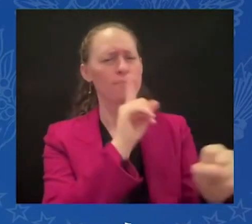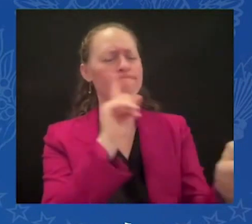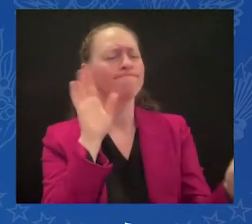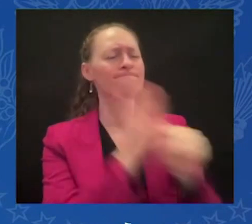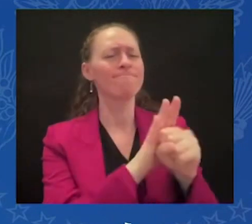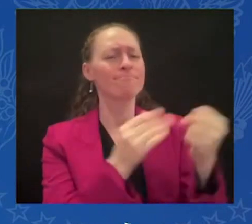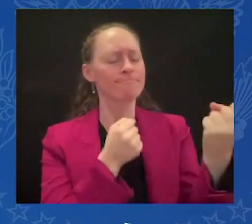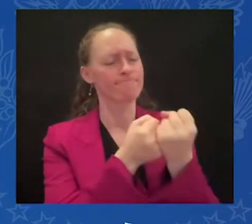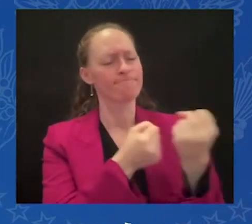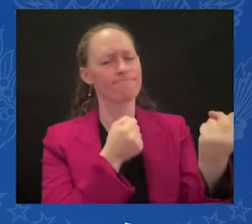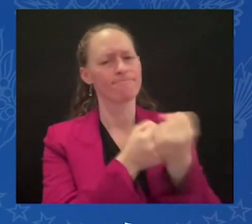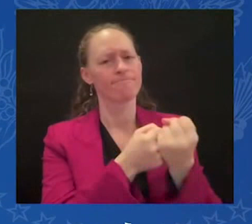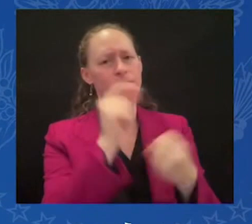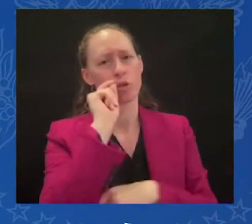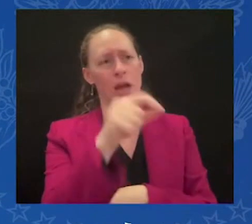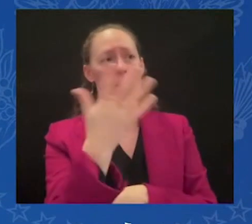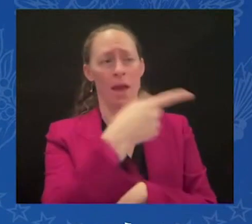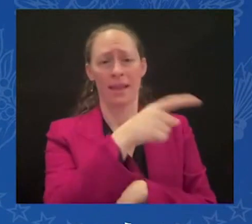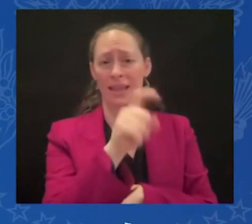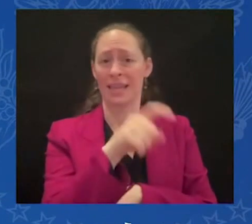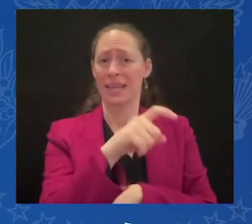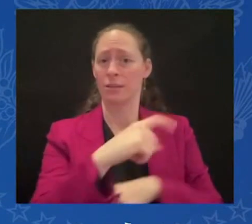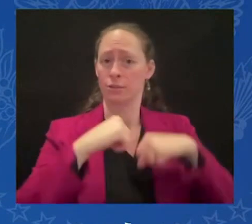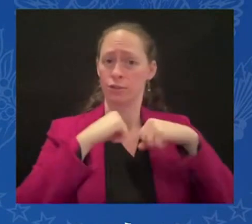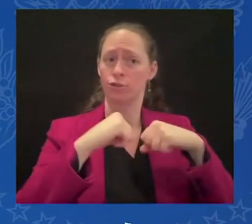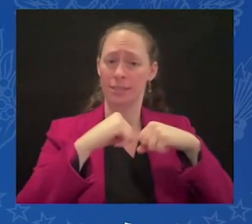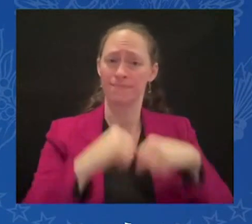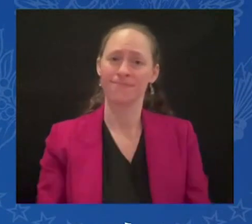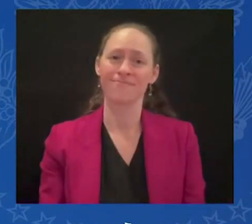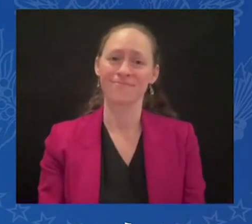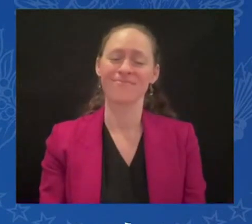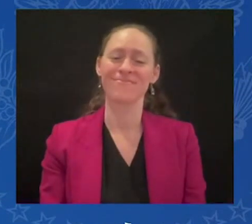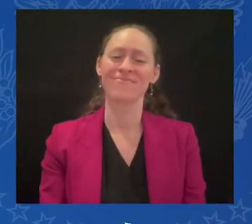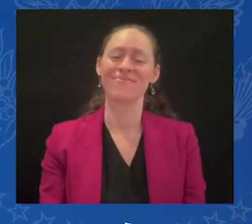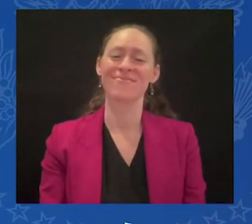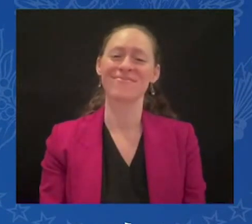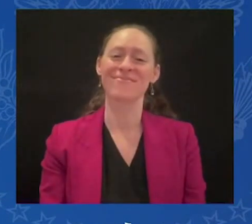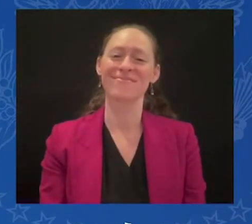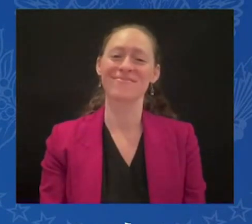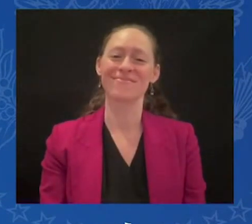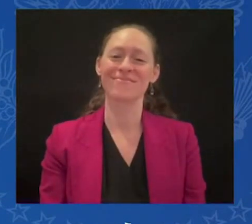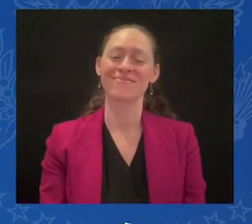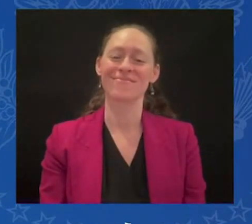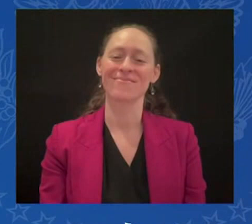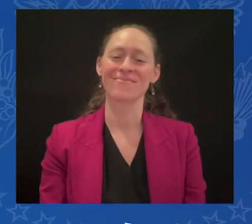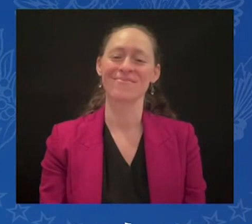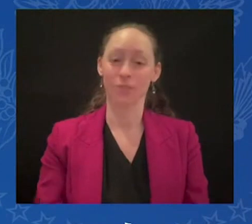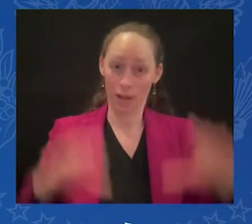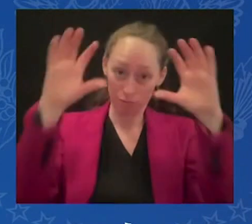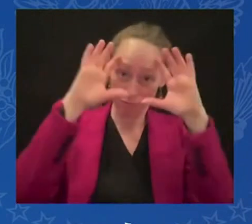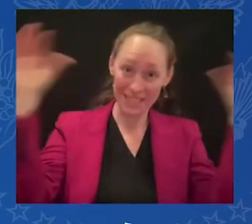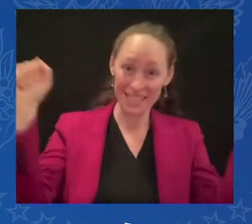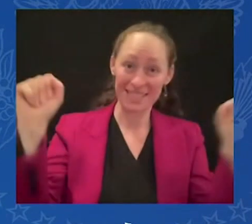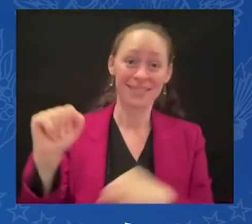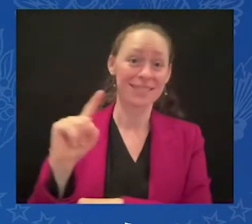I shouldn't be so familiar. Mr. Zelensky and I talked about the kind of guarantees we